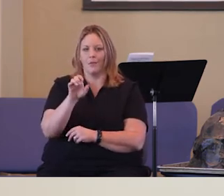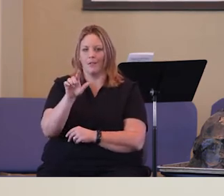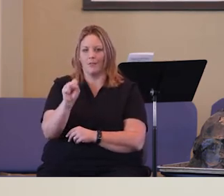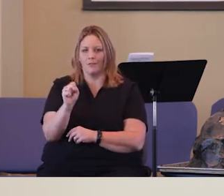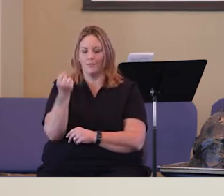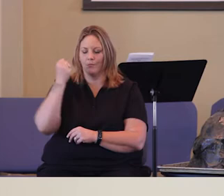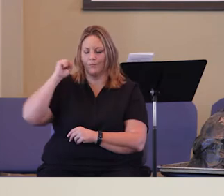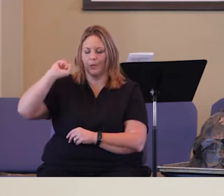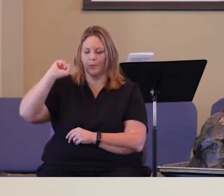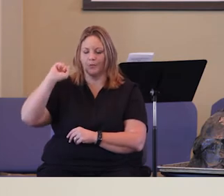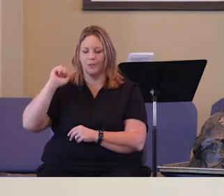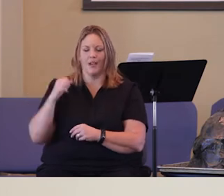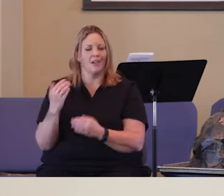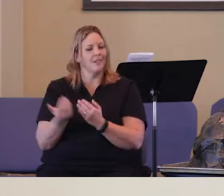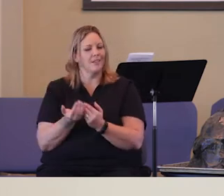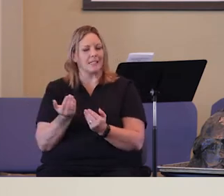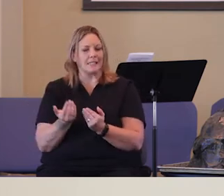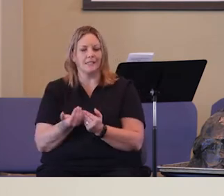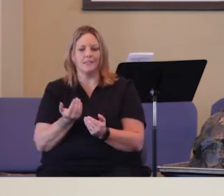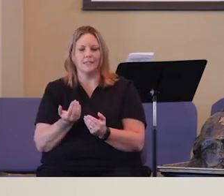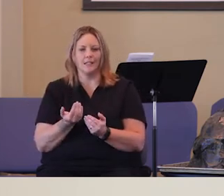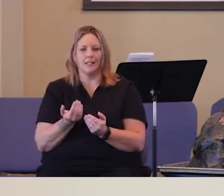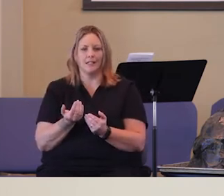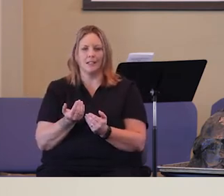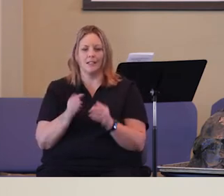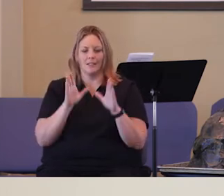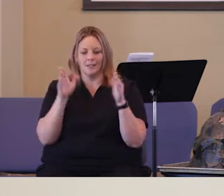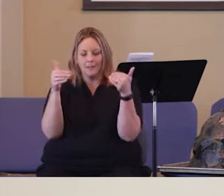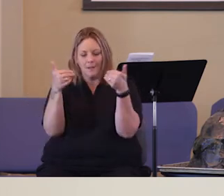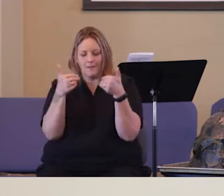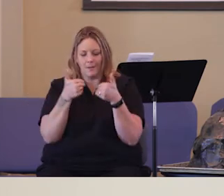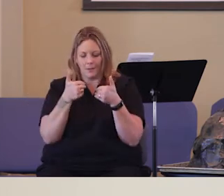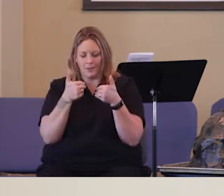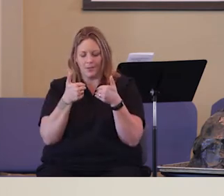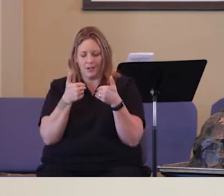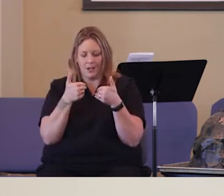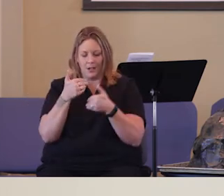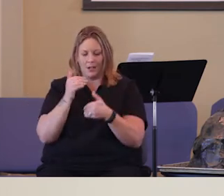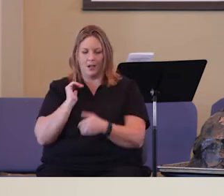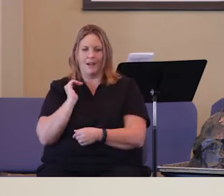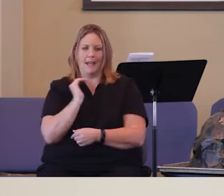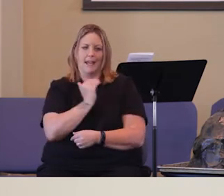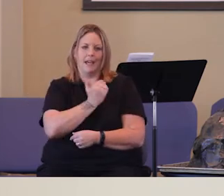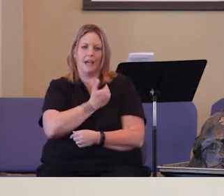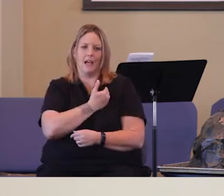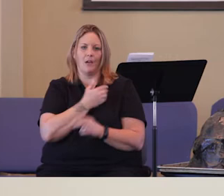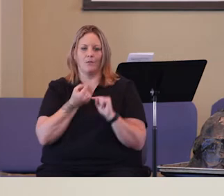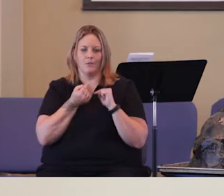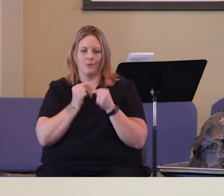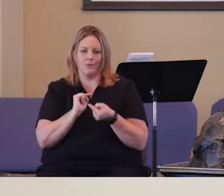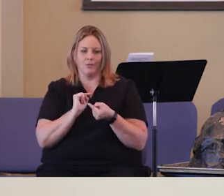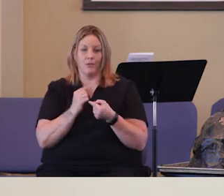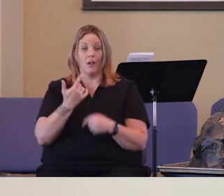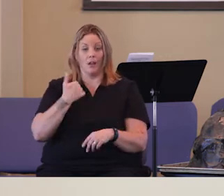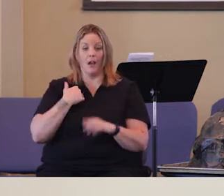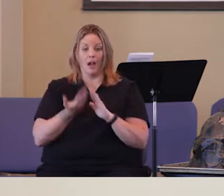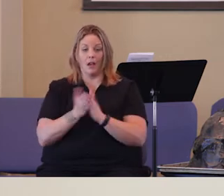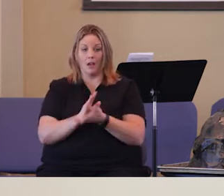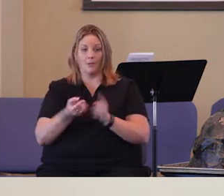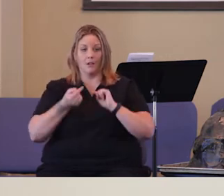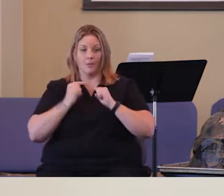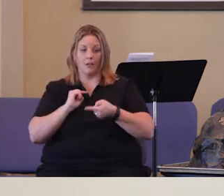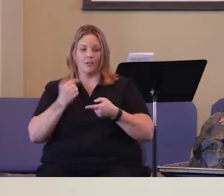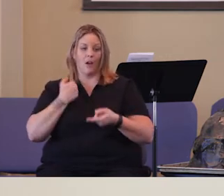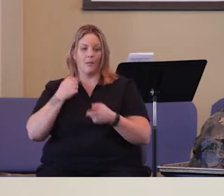often and how easy it is when we get attacked, to attack back, to focus on our hurts. I've been